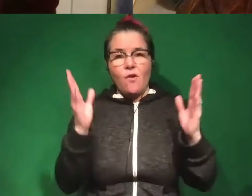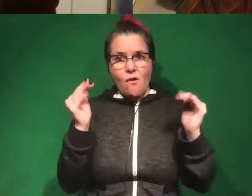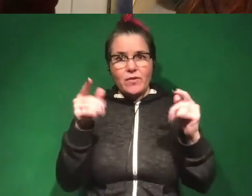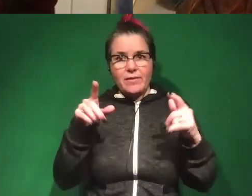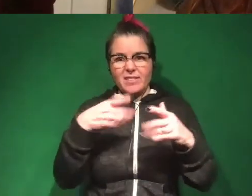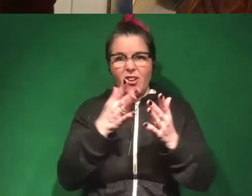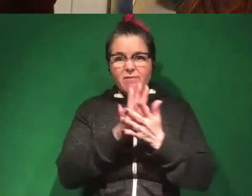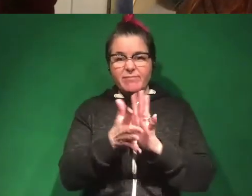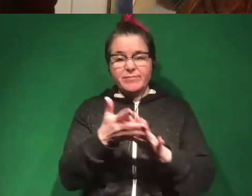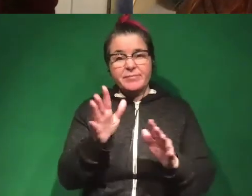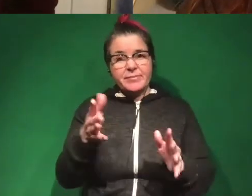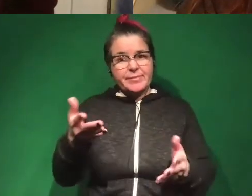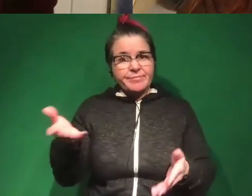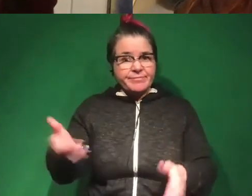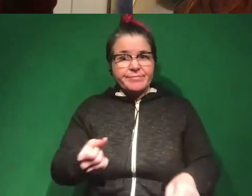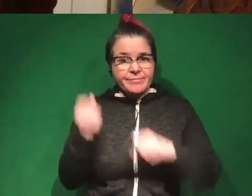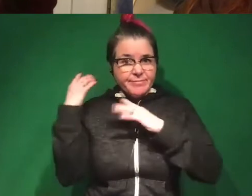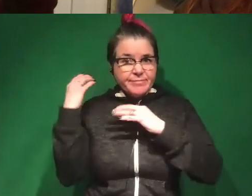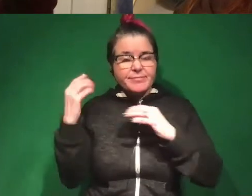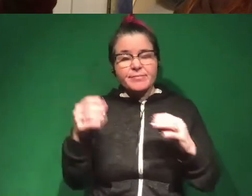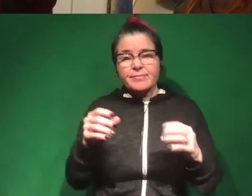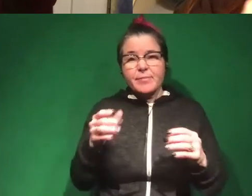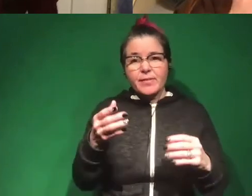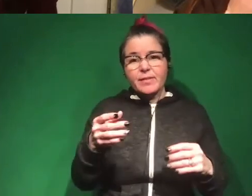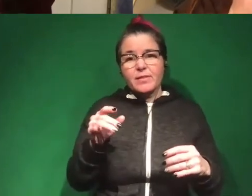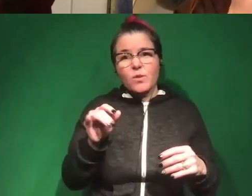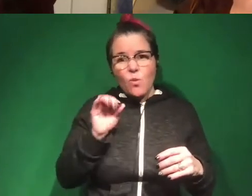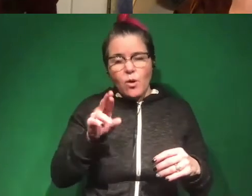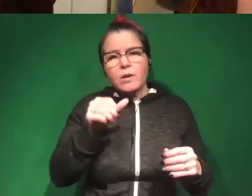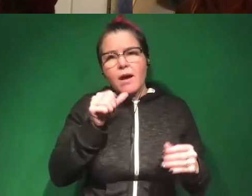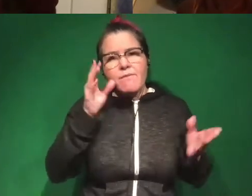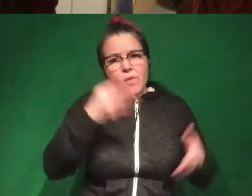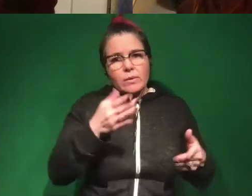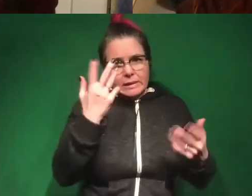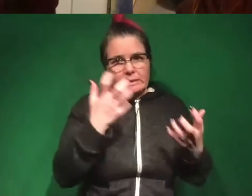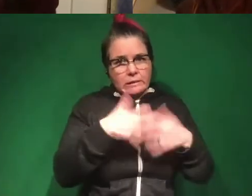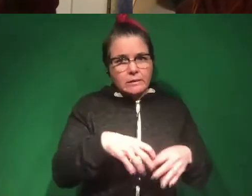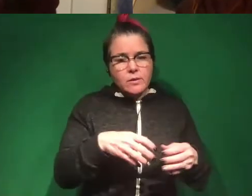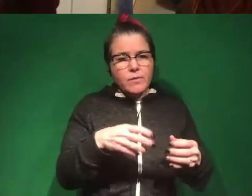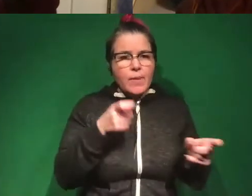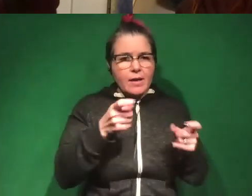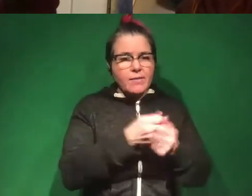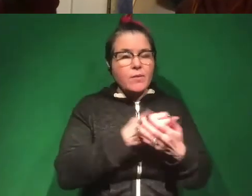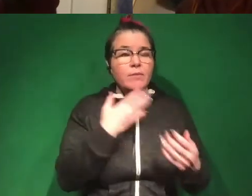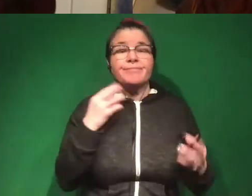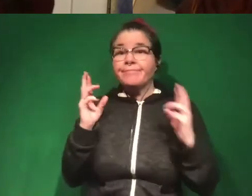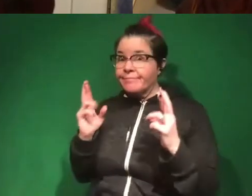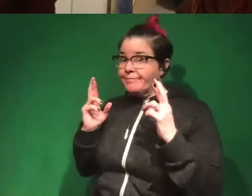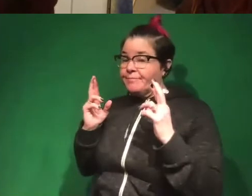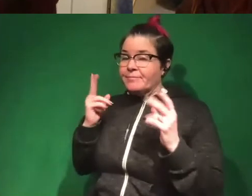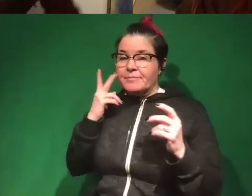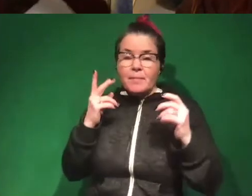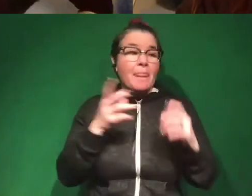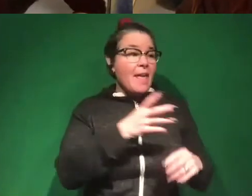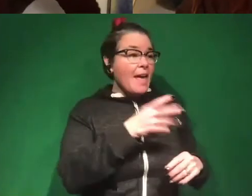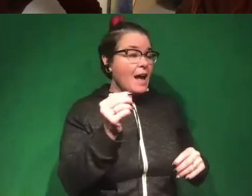is, if not behind us, you know, not the only thing that we're focused on because we've handled it well, hopefully. Fingers crossed. Yes. Um, and you